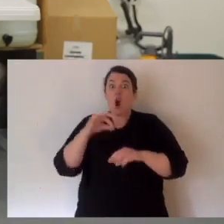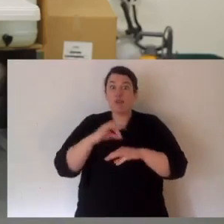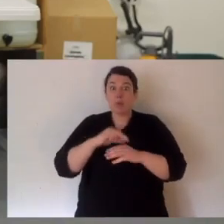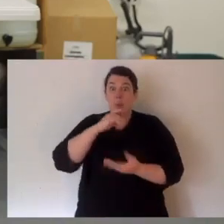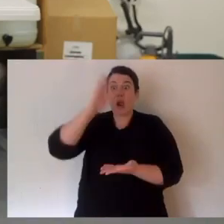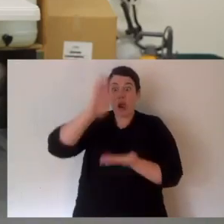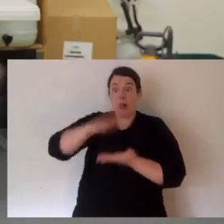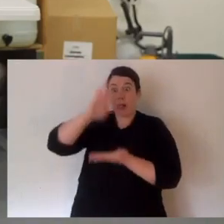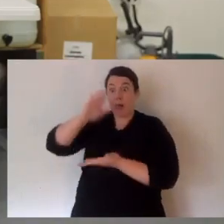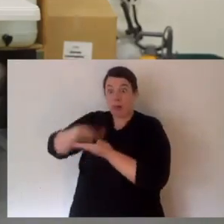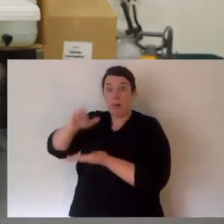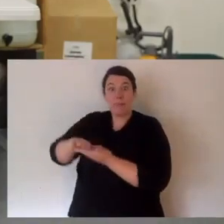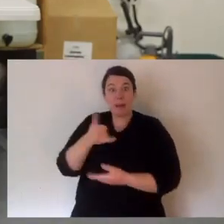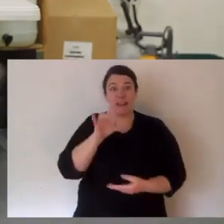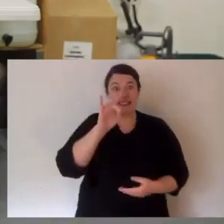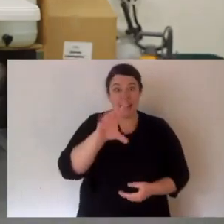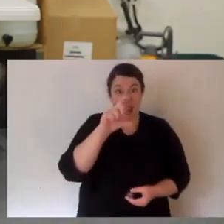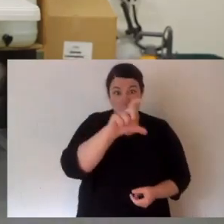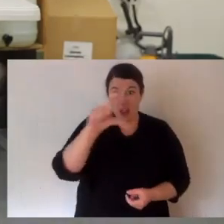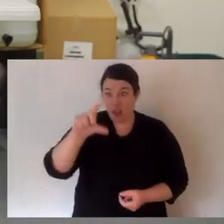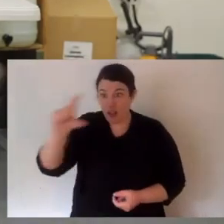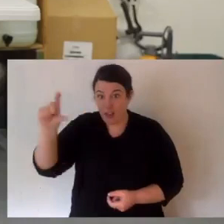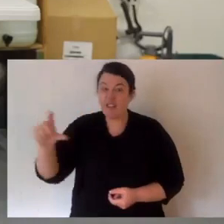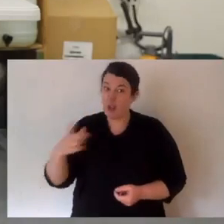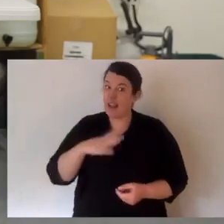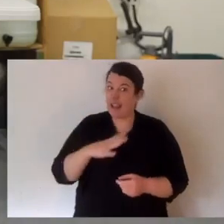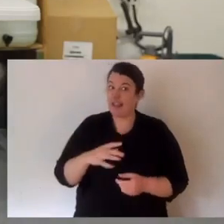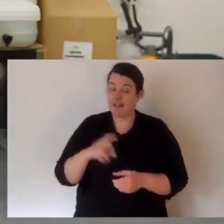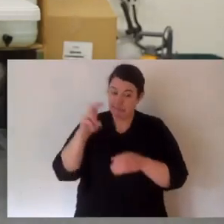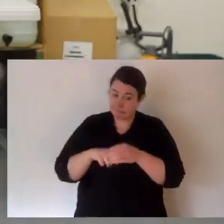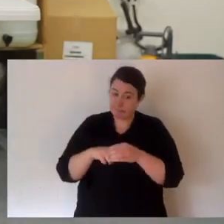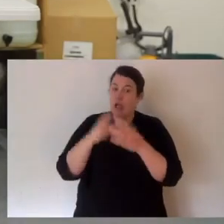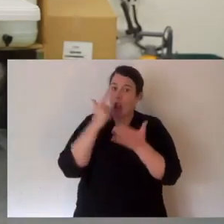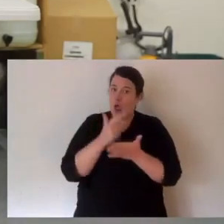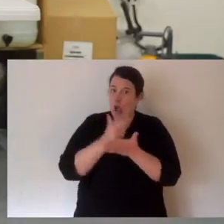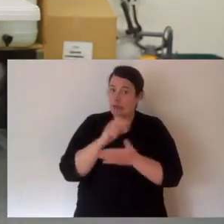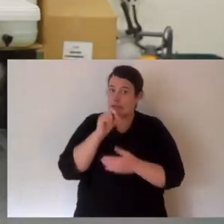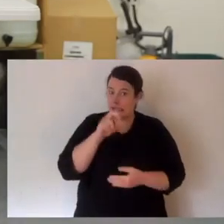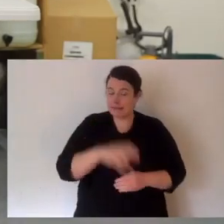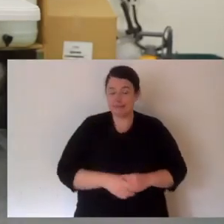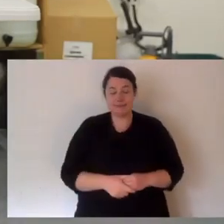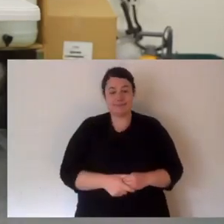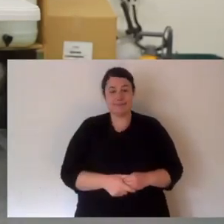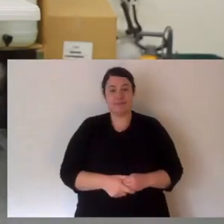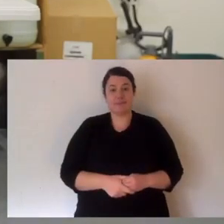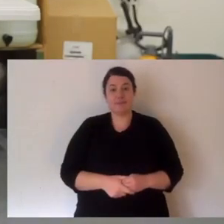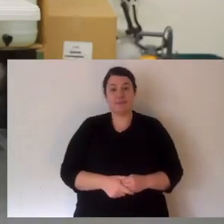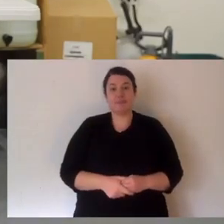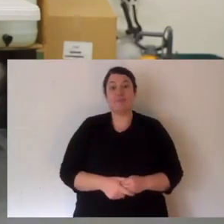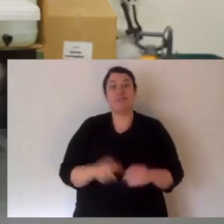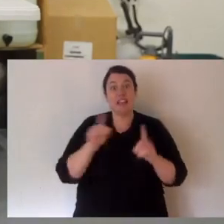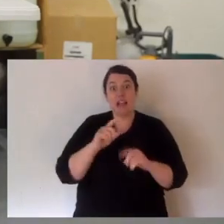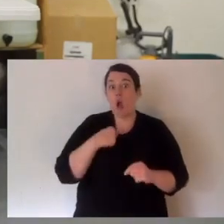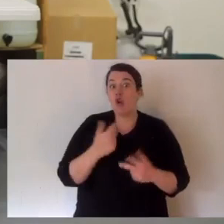And this is really harmless for the snakes. So they're well fed. They're well cared for. They go through this just for a minute.